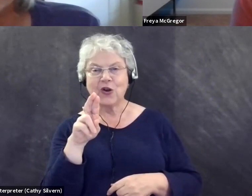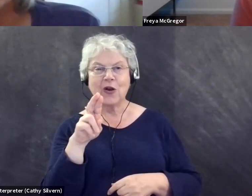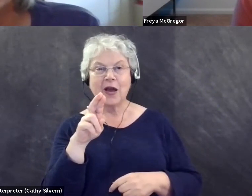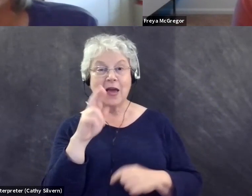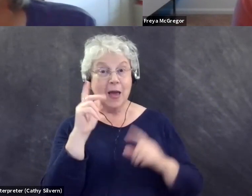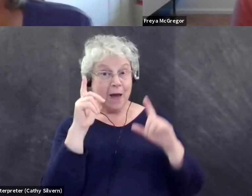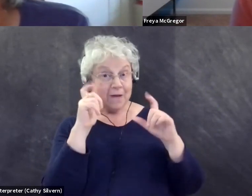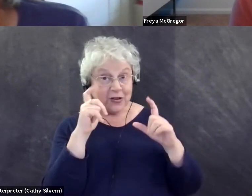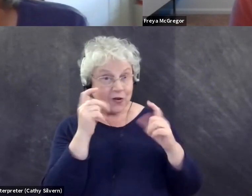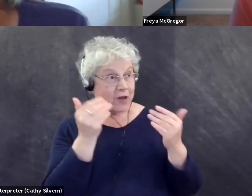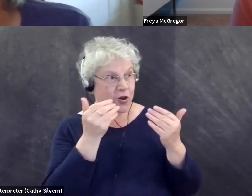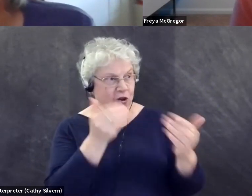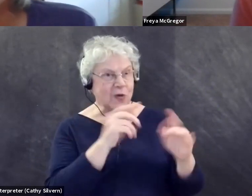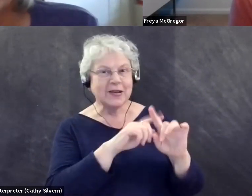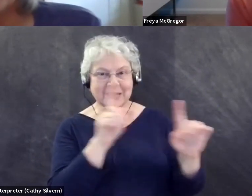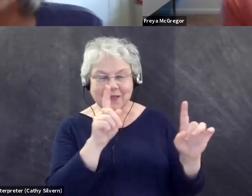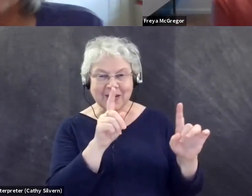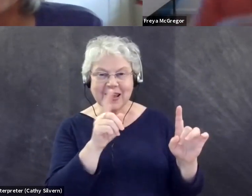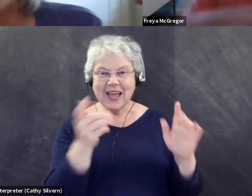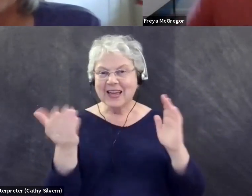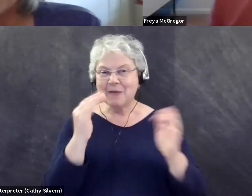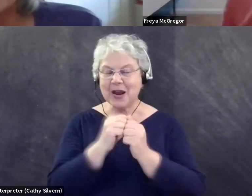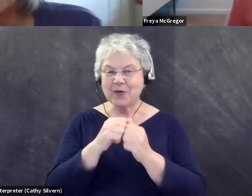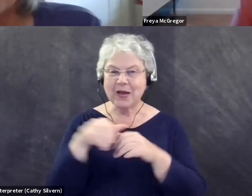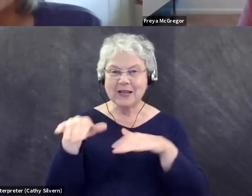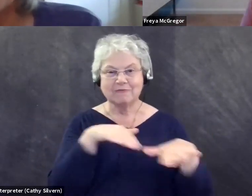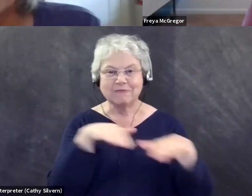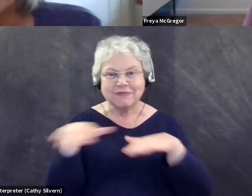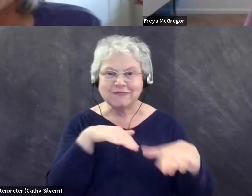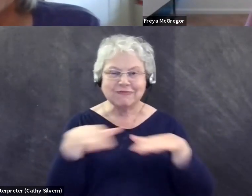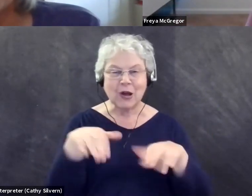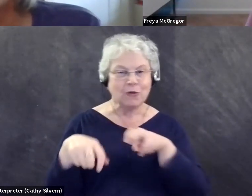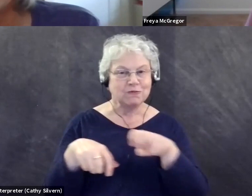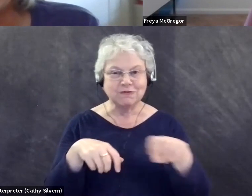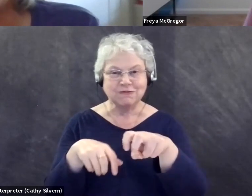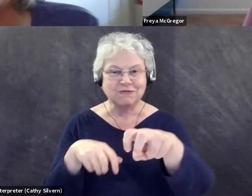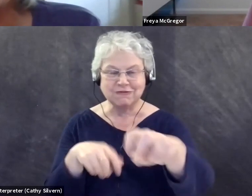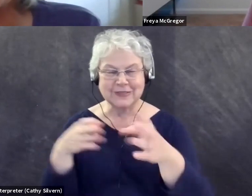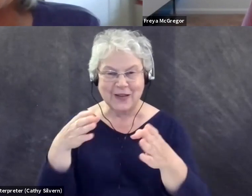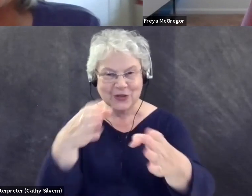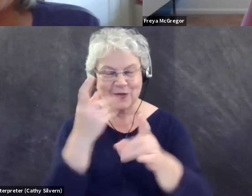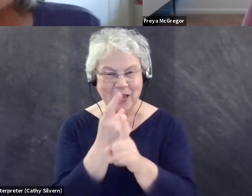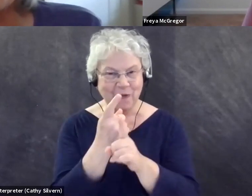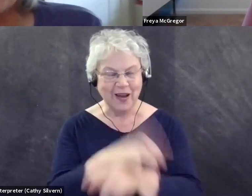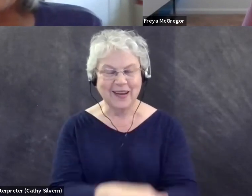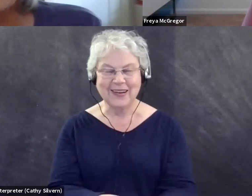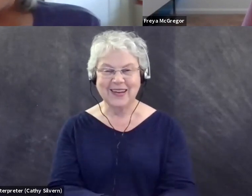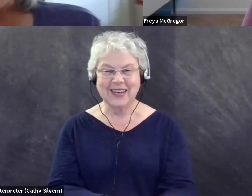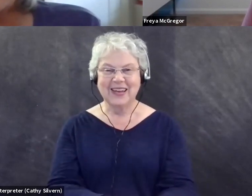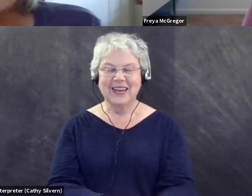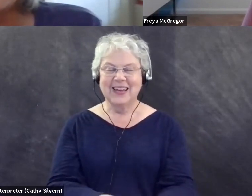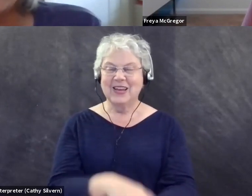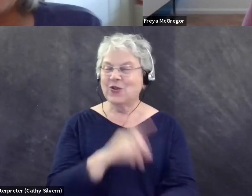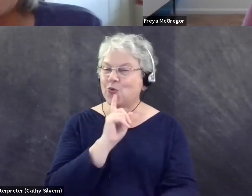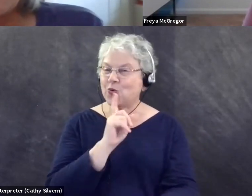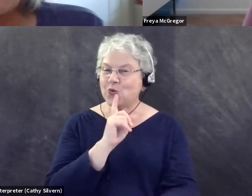um, that might be a different story perhaps than doing it while also moving down a trail. Um, yeah, yeah, for sure. There's,